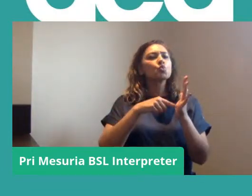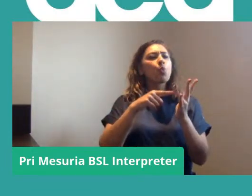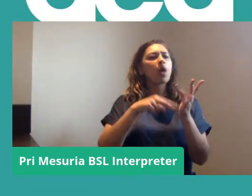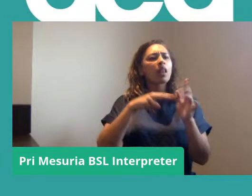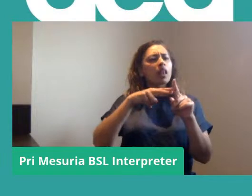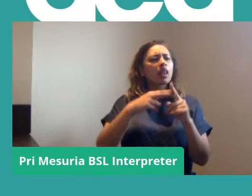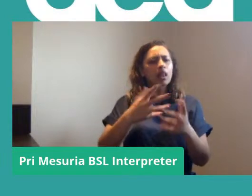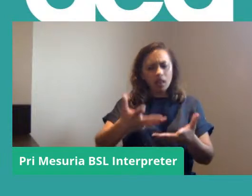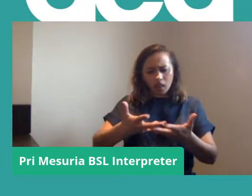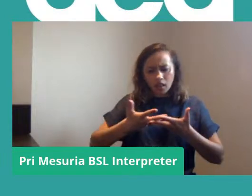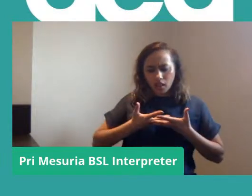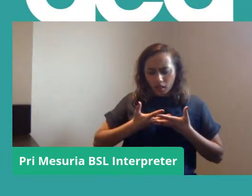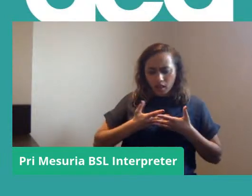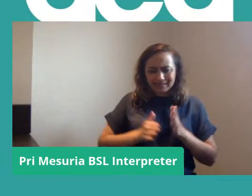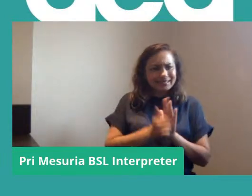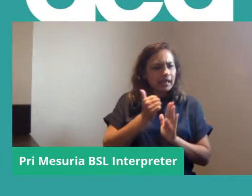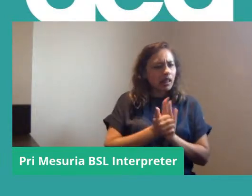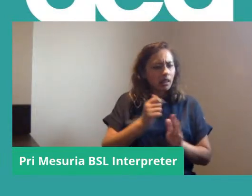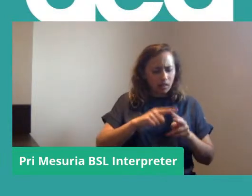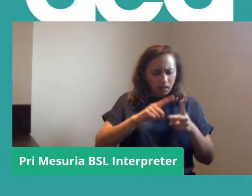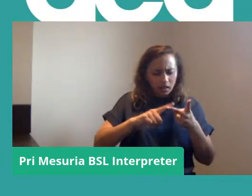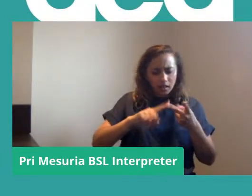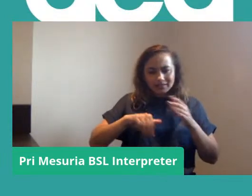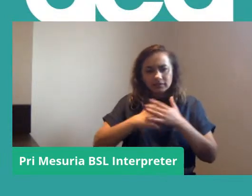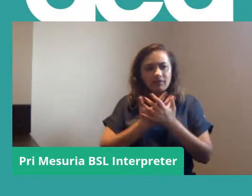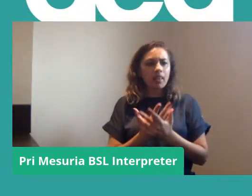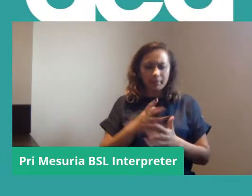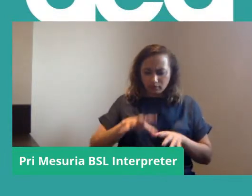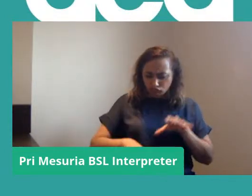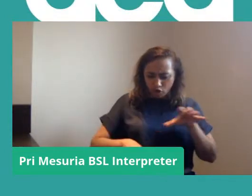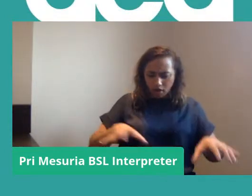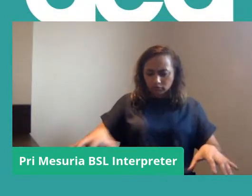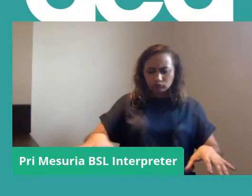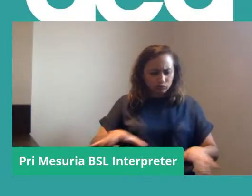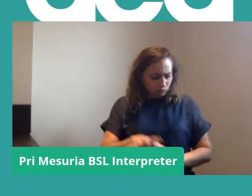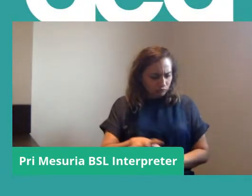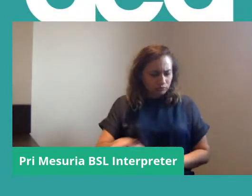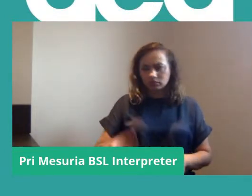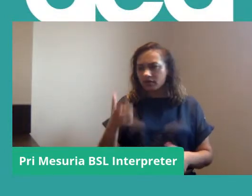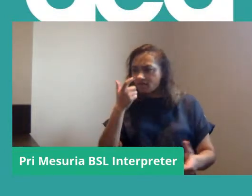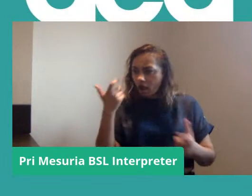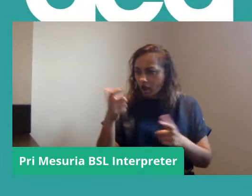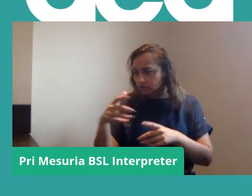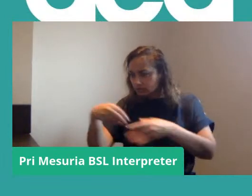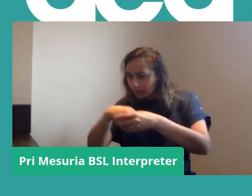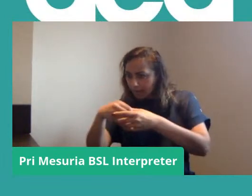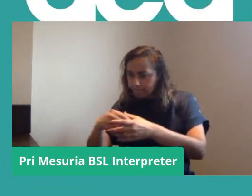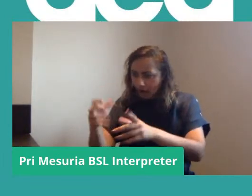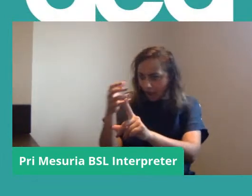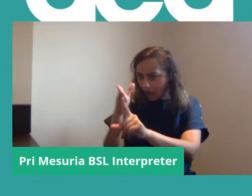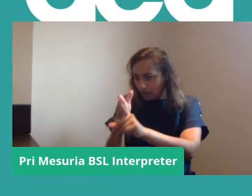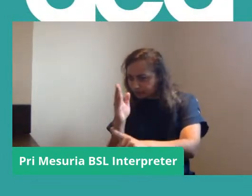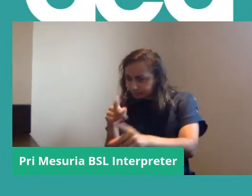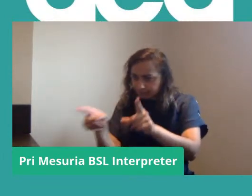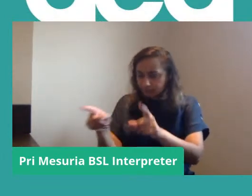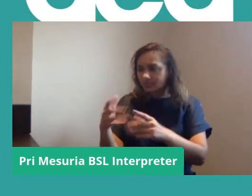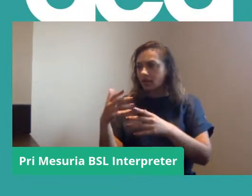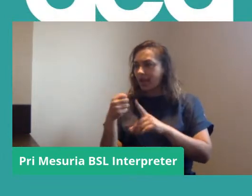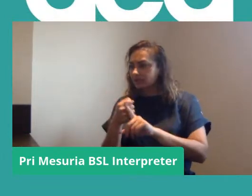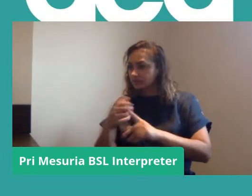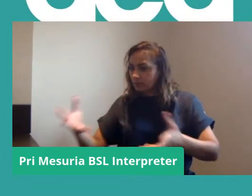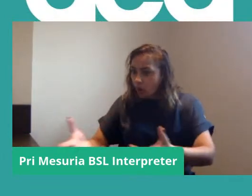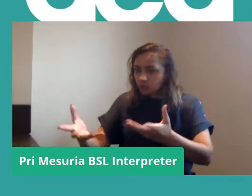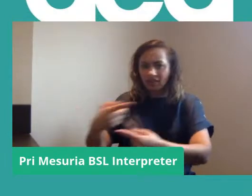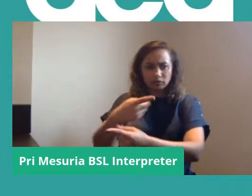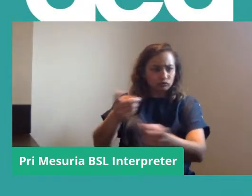you need to be able to build your branch, to be able to find your activists, to motivate your activists, to